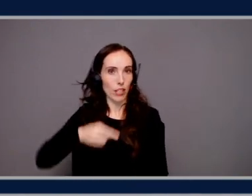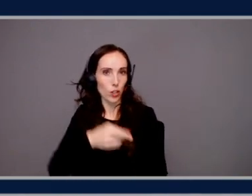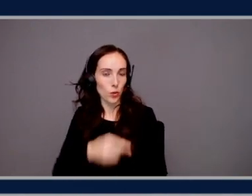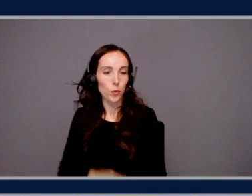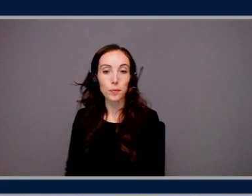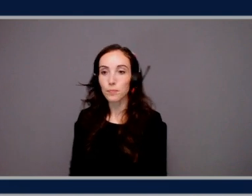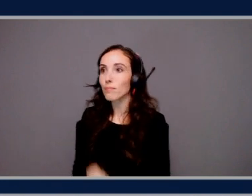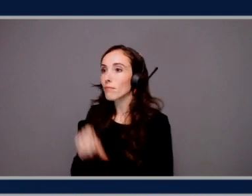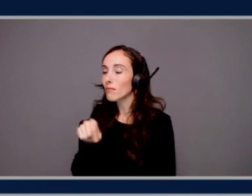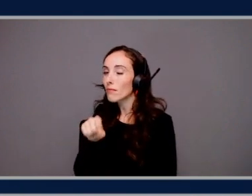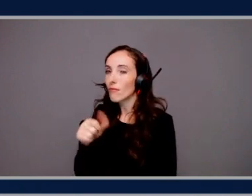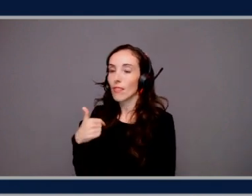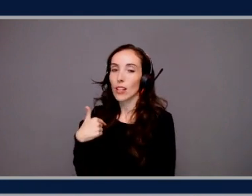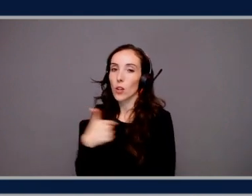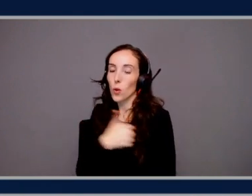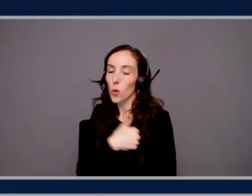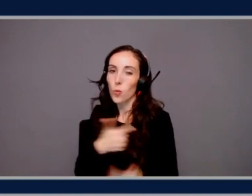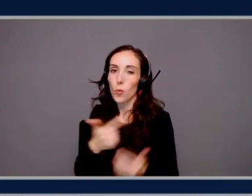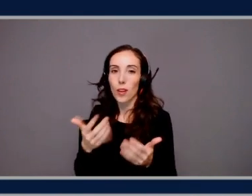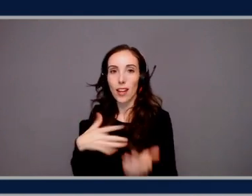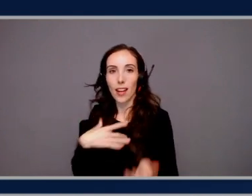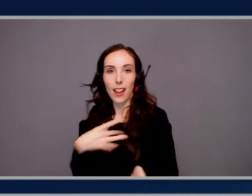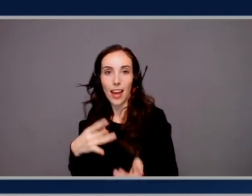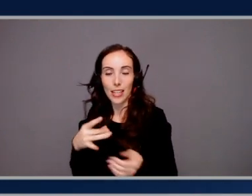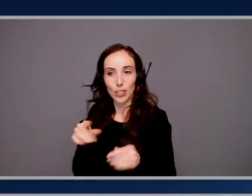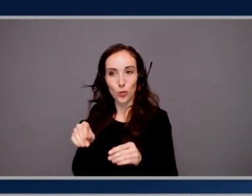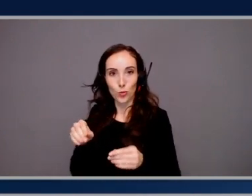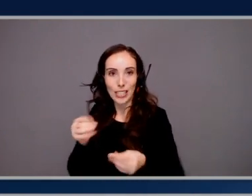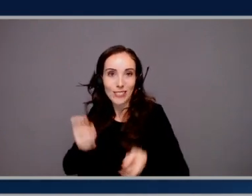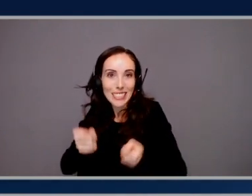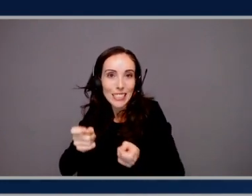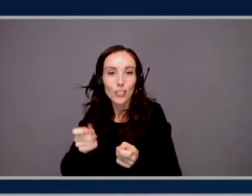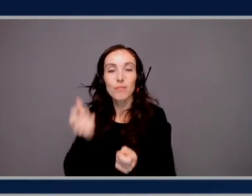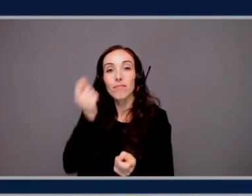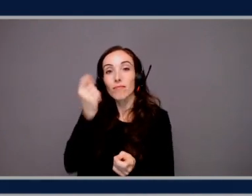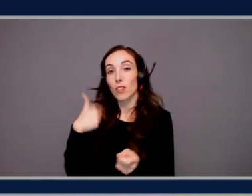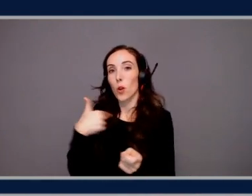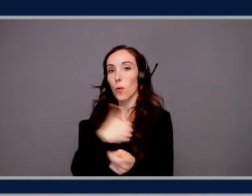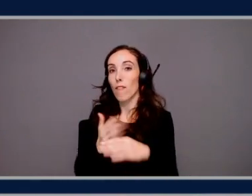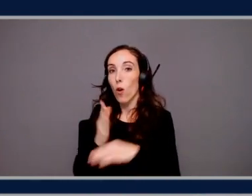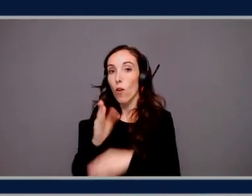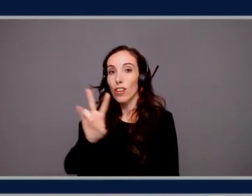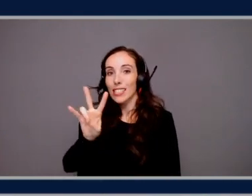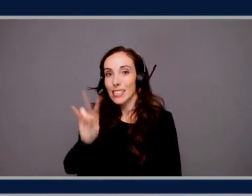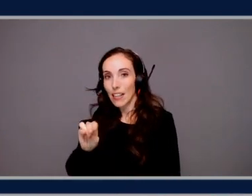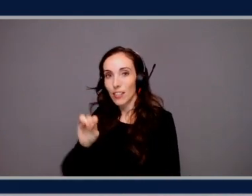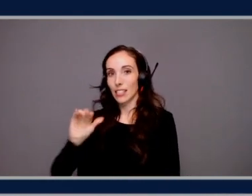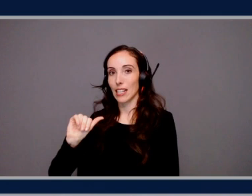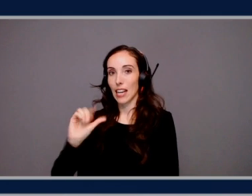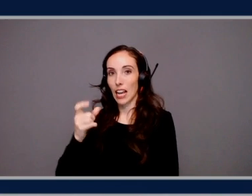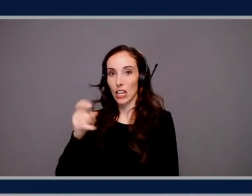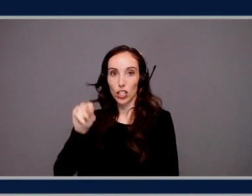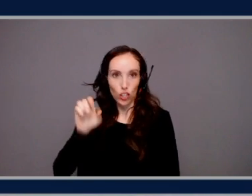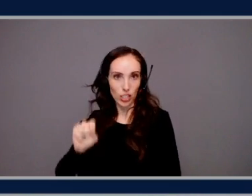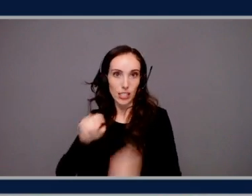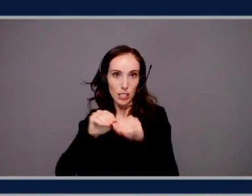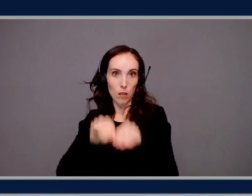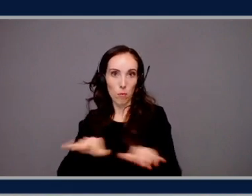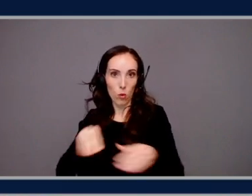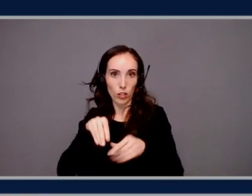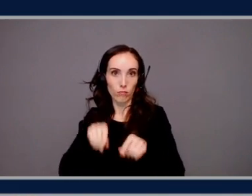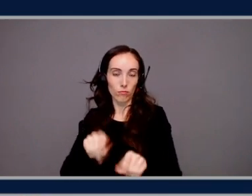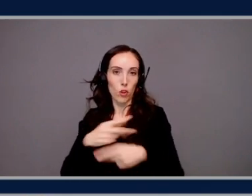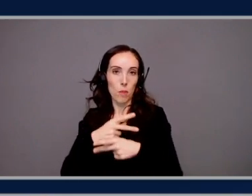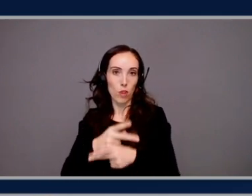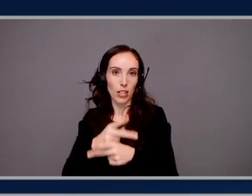tinkerers ourselves. And internally, we have over 70, 7-0 agents deployed in production. Okay. Doing different types of tasks